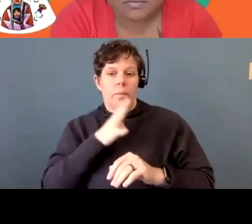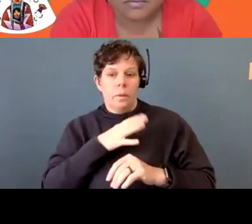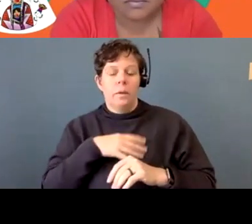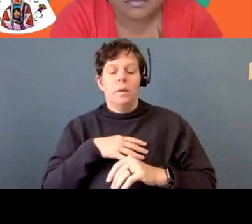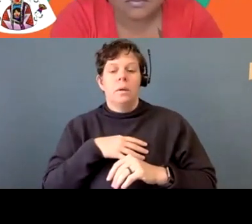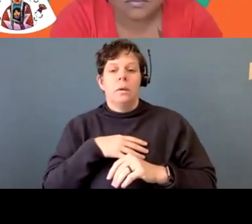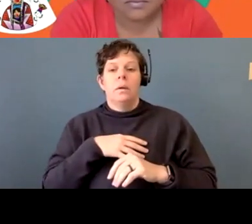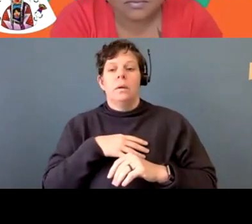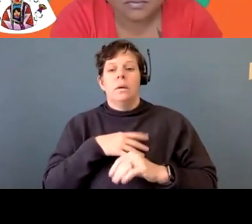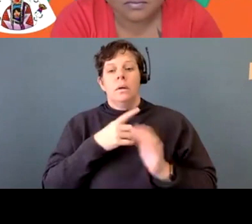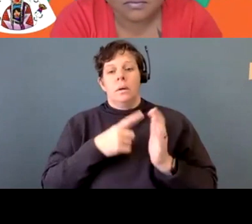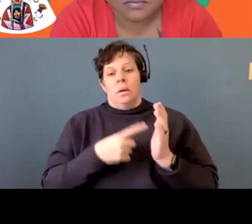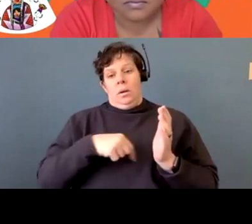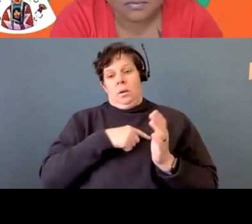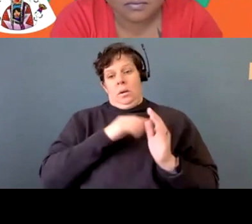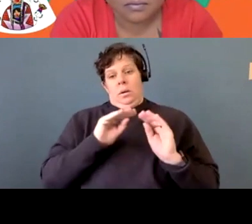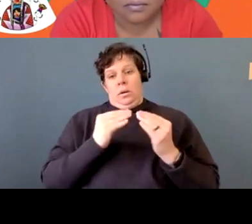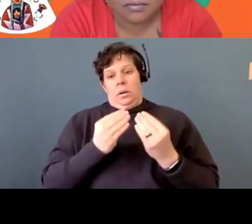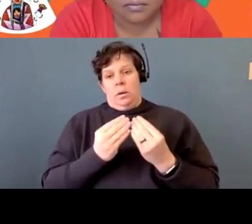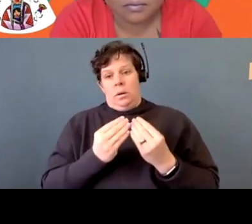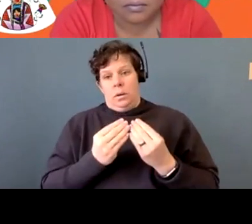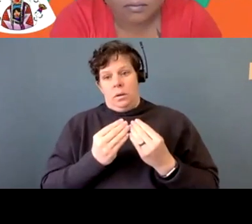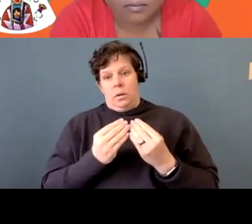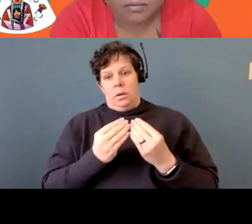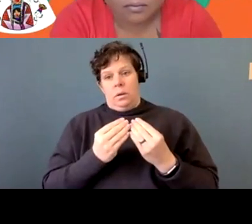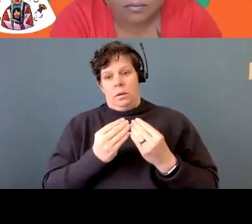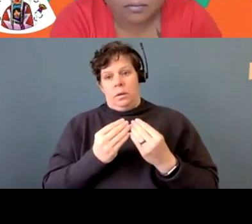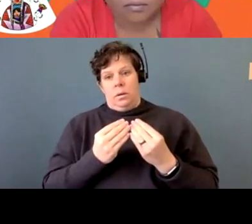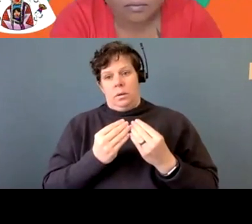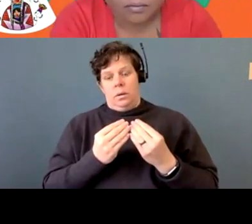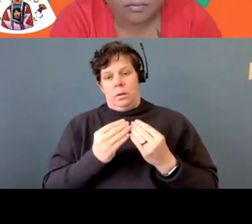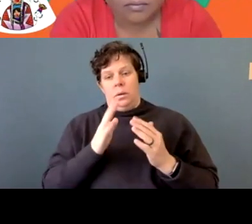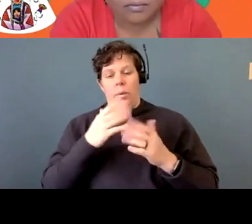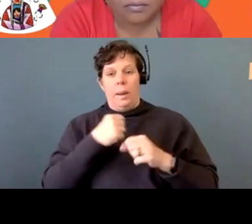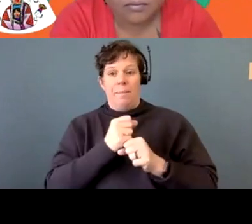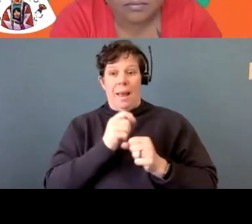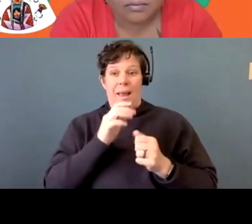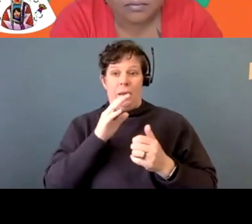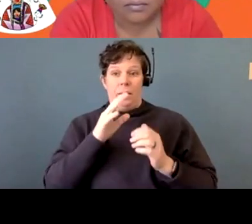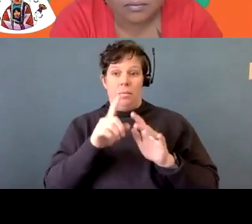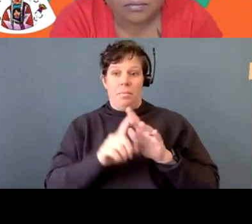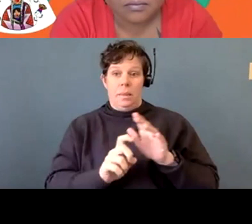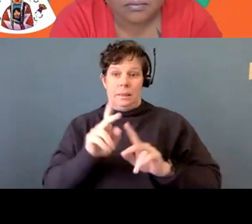print off missing, uh, people's posters and we go up and down the streets and we hand out these posters.